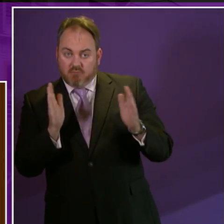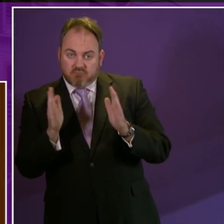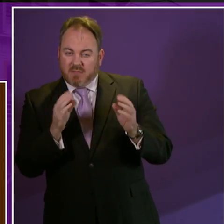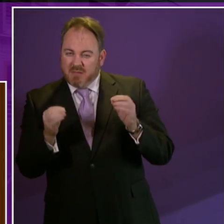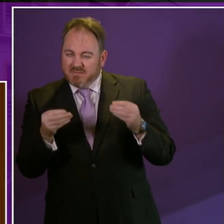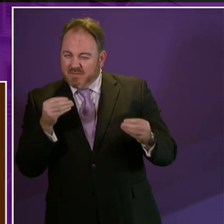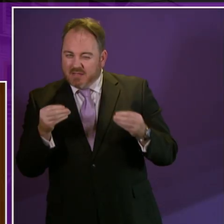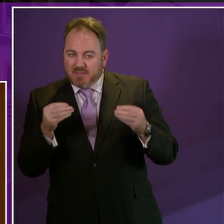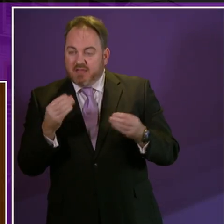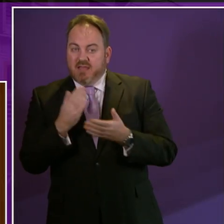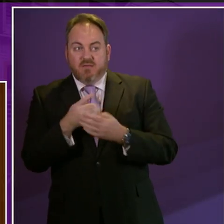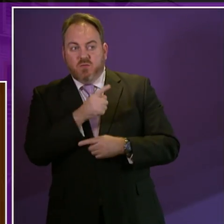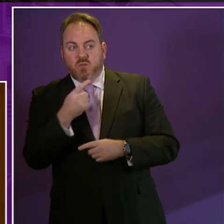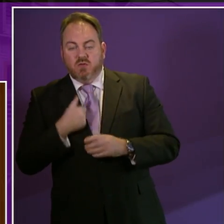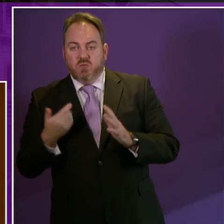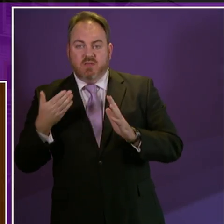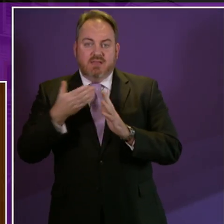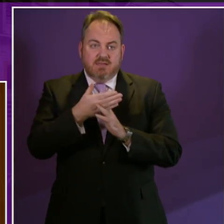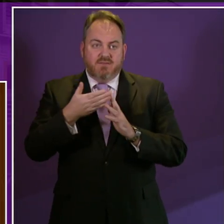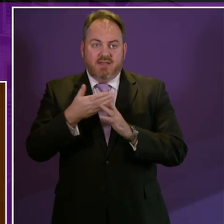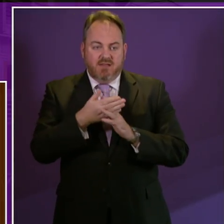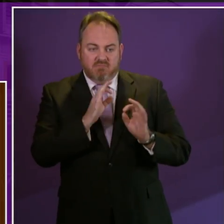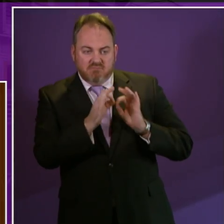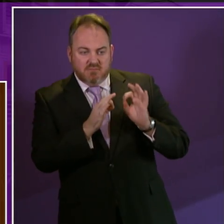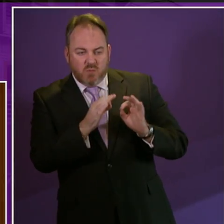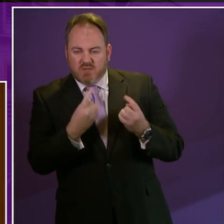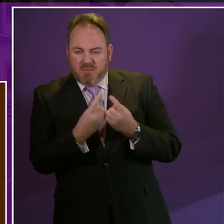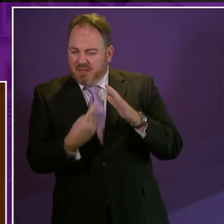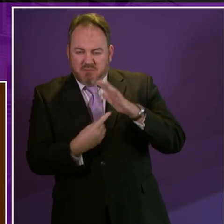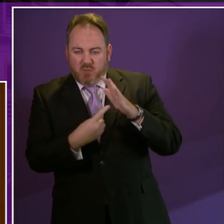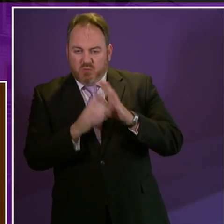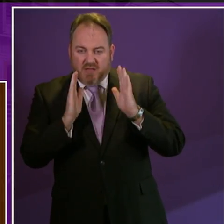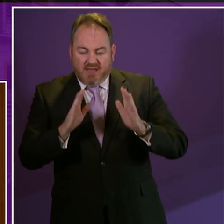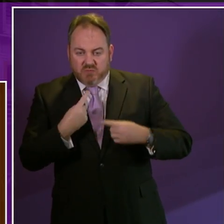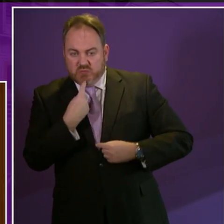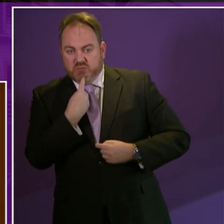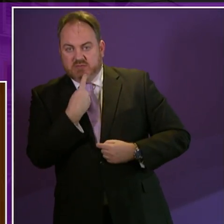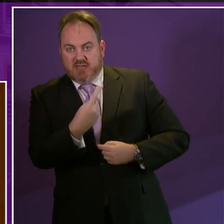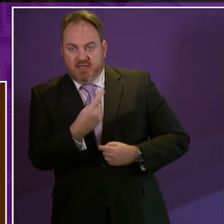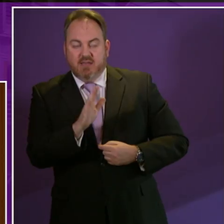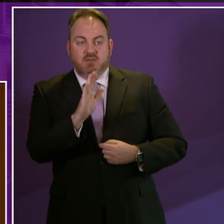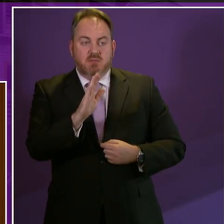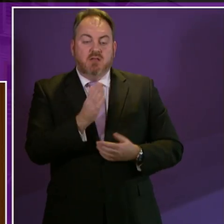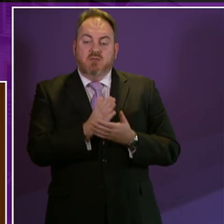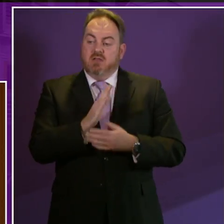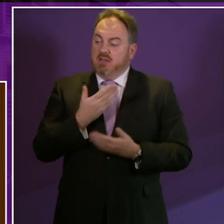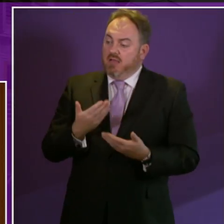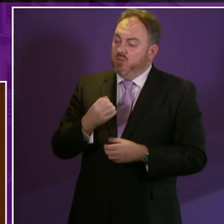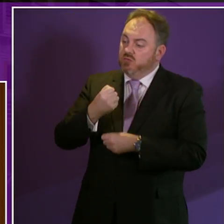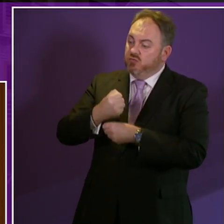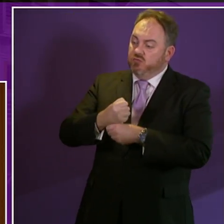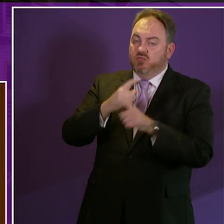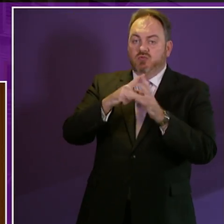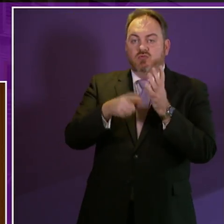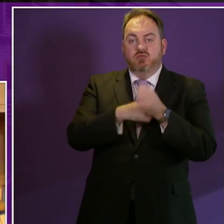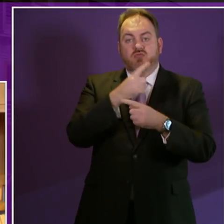time for interventions, or if anyone has something very special that has to be said. And I would ask George Adam, please,